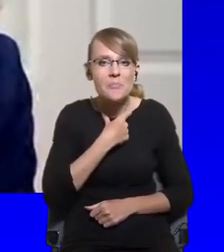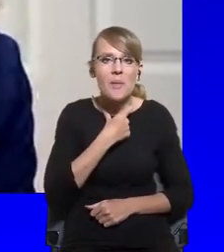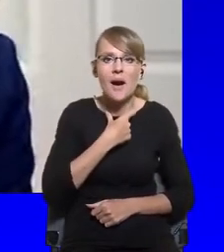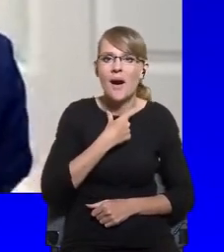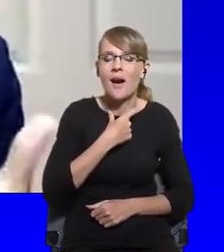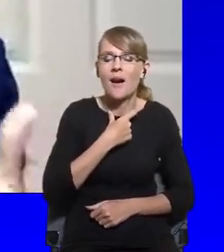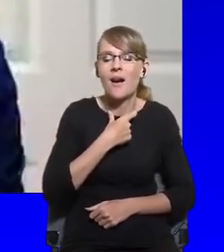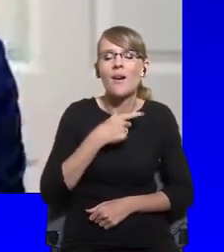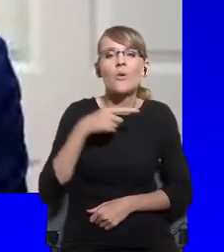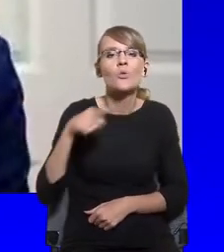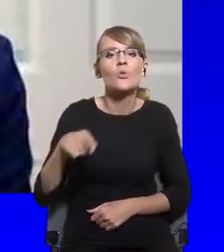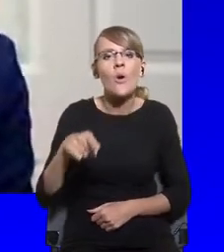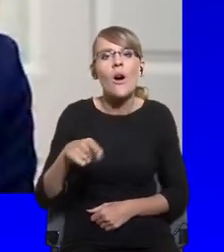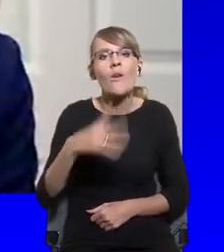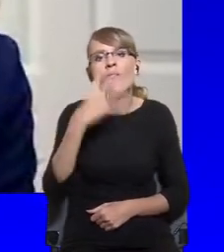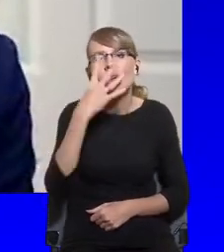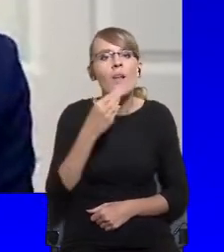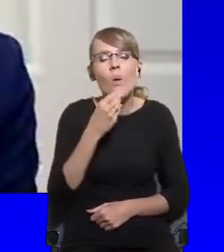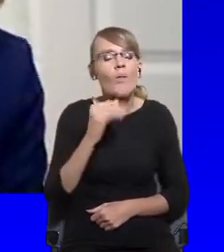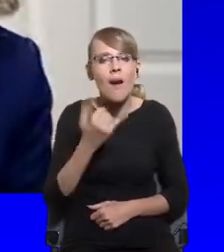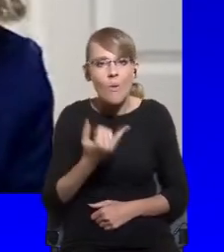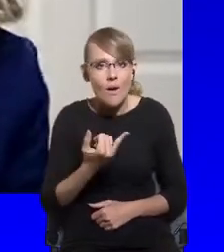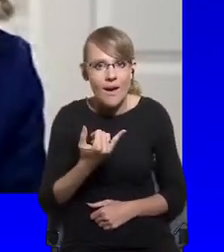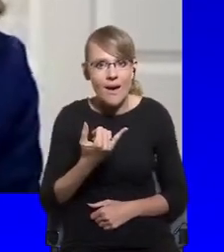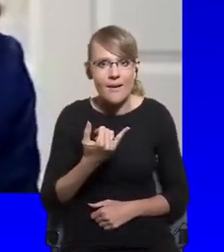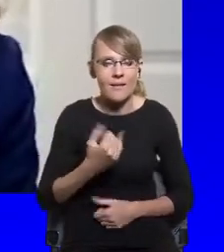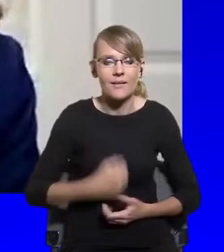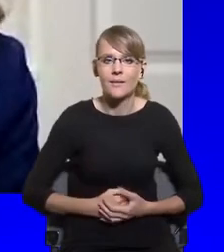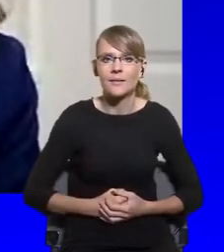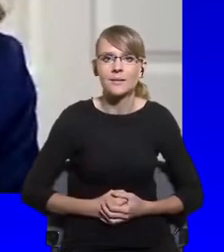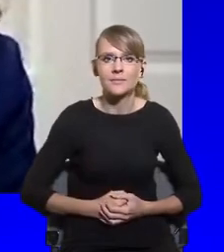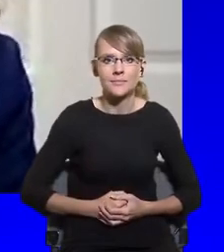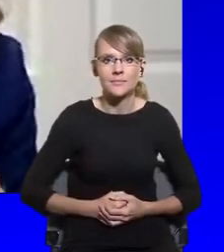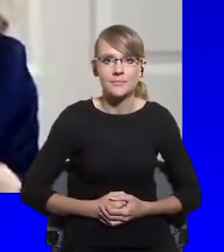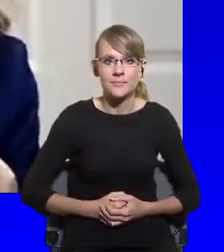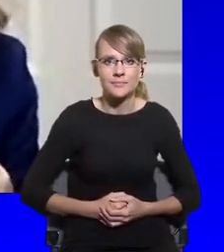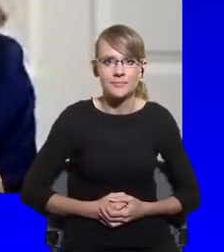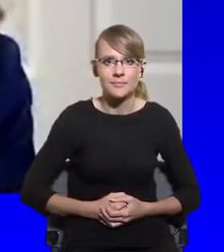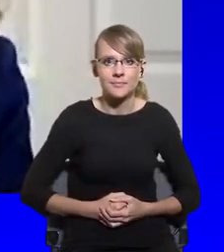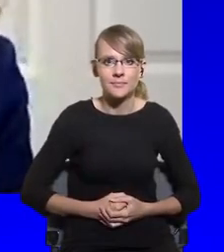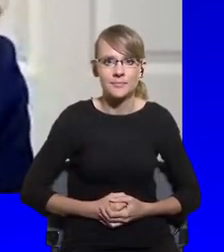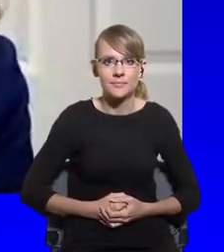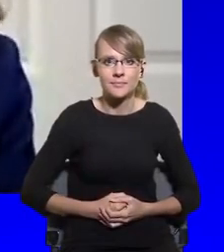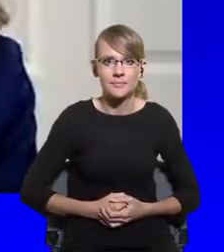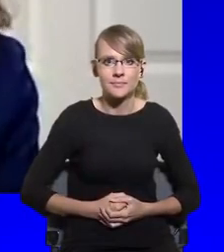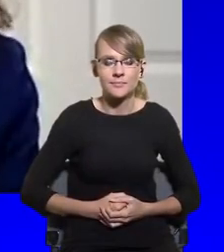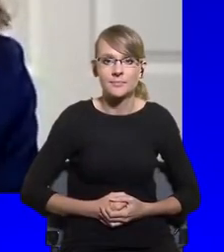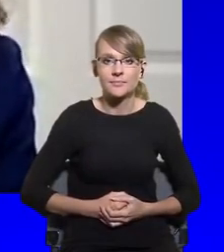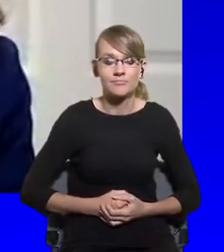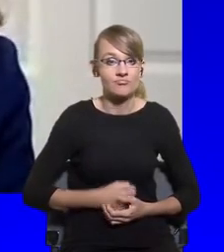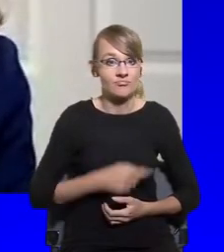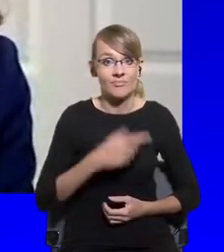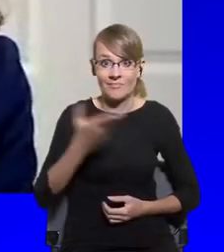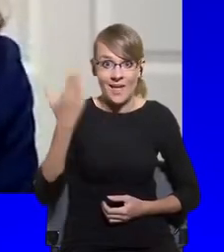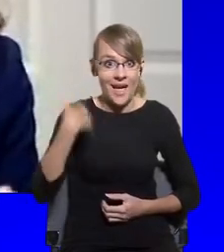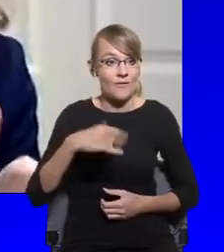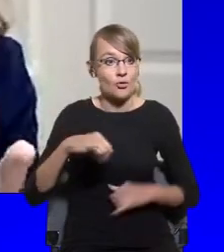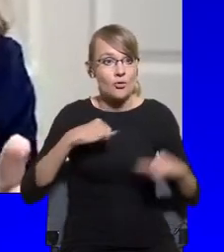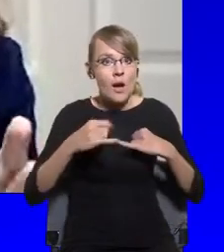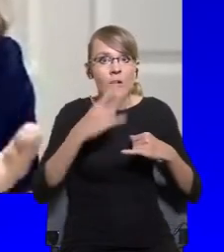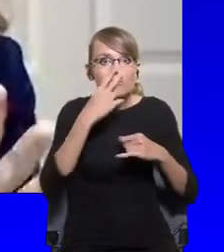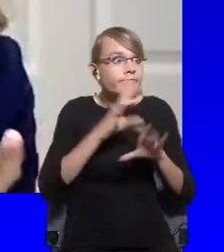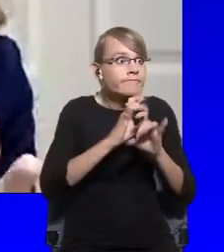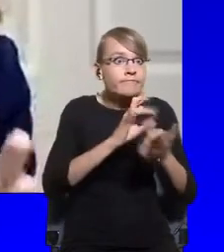policy responses that governments have put in place to manage pandemics have